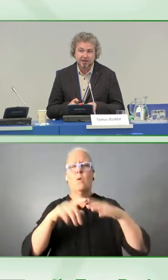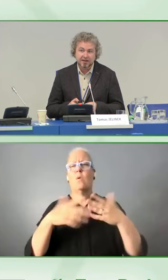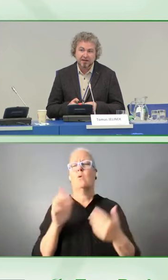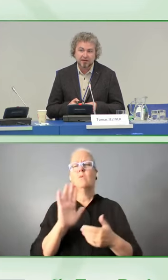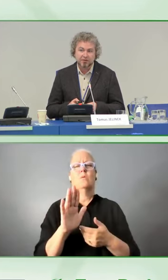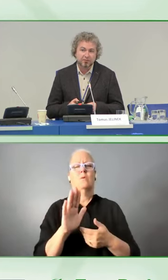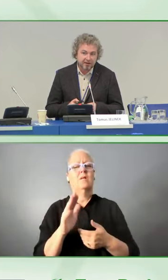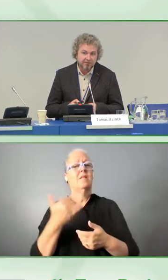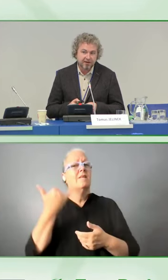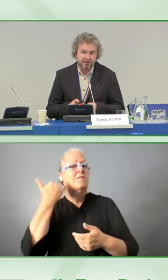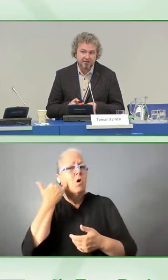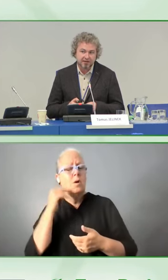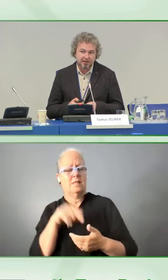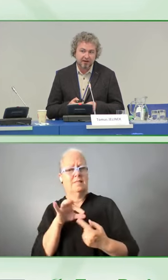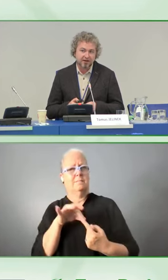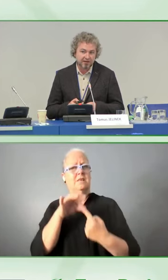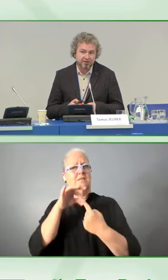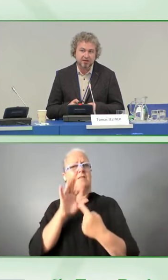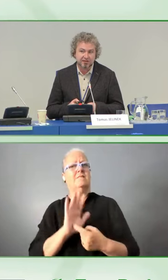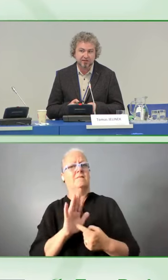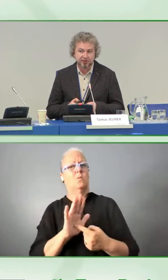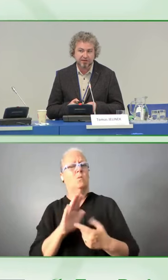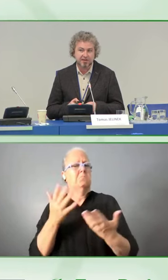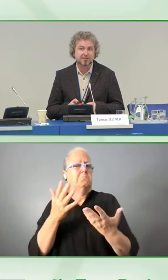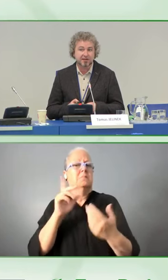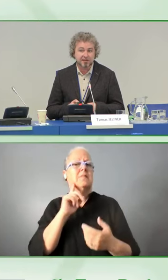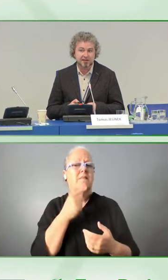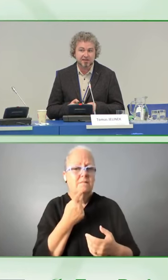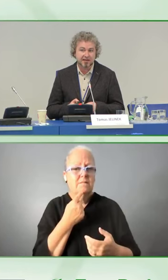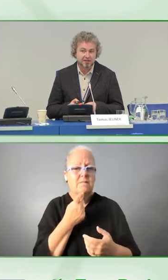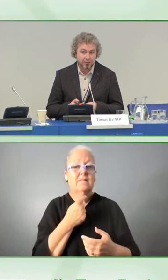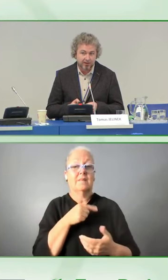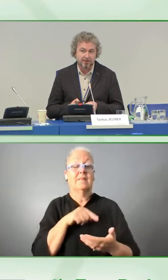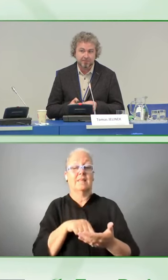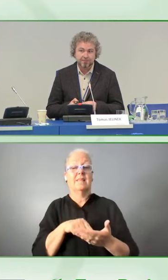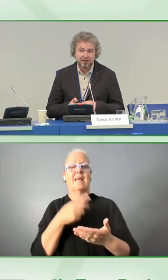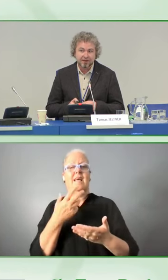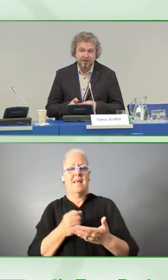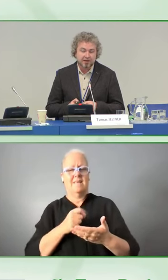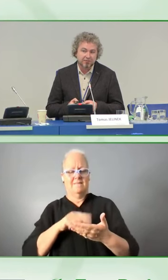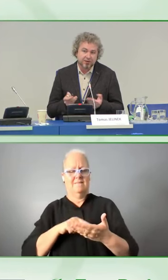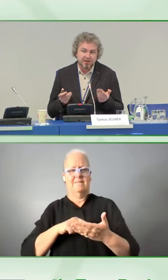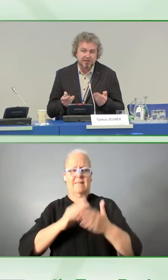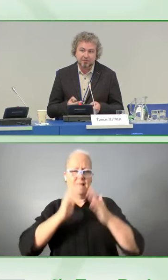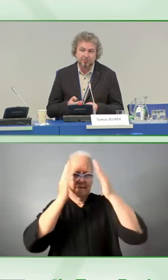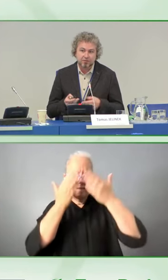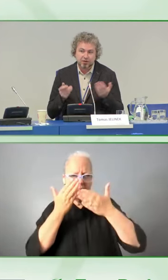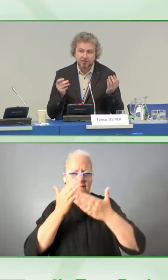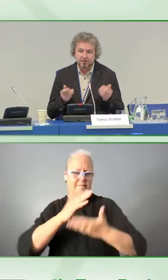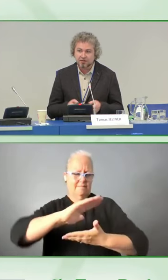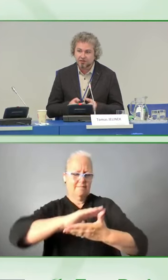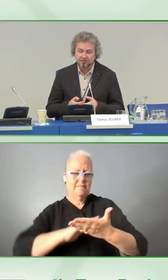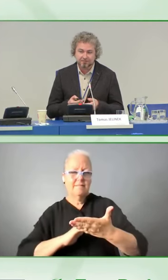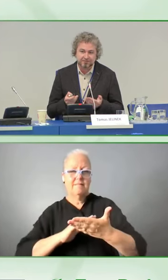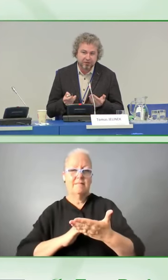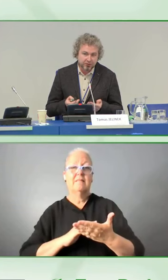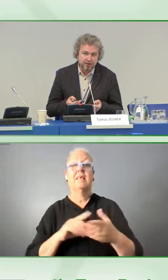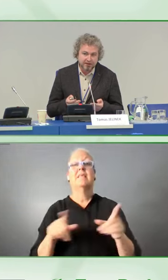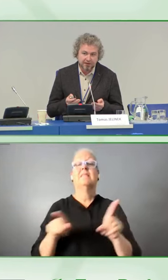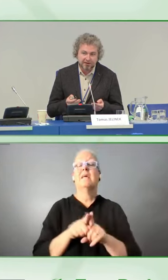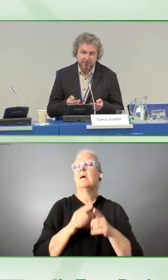impaired, you might find a cache reader on these devices as well. And it works the same. Just